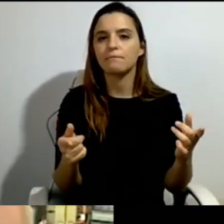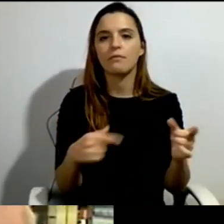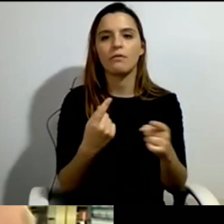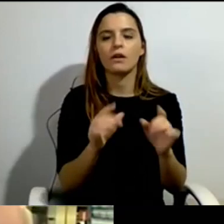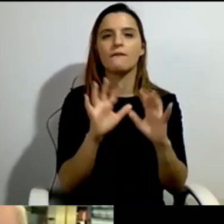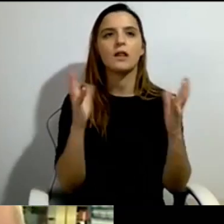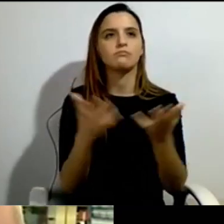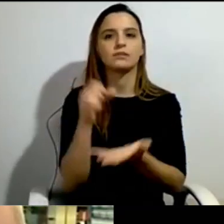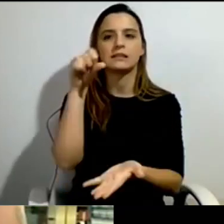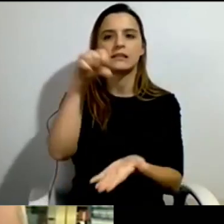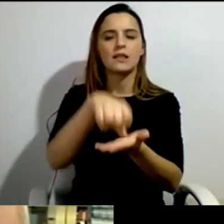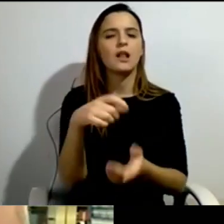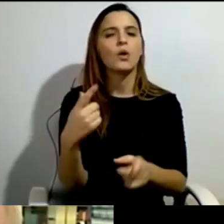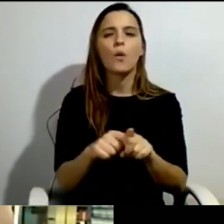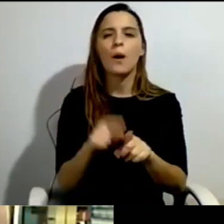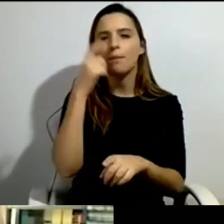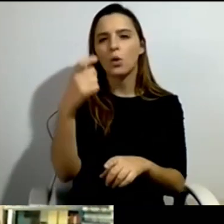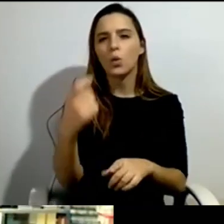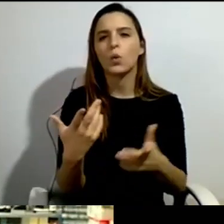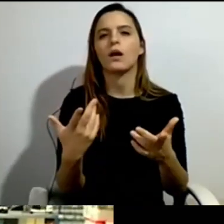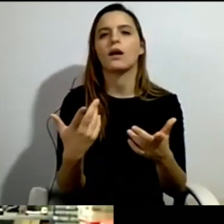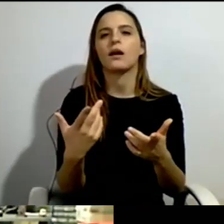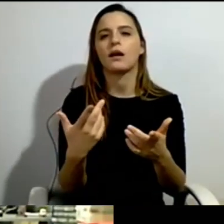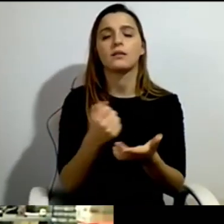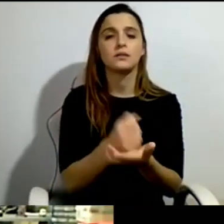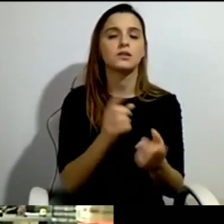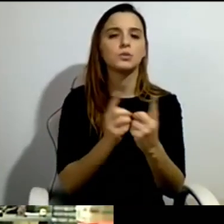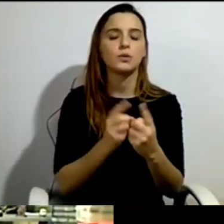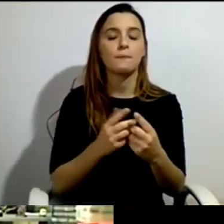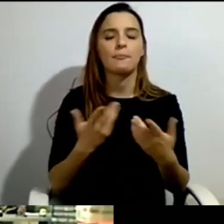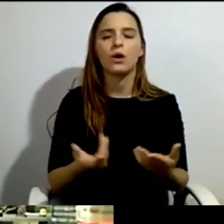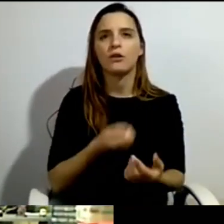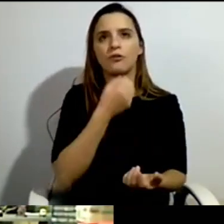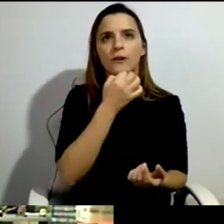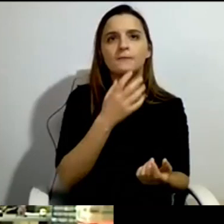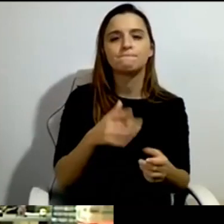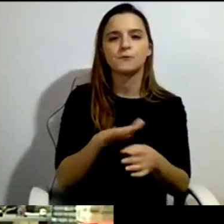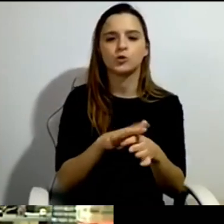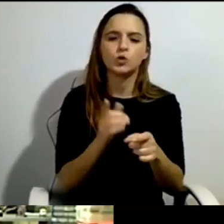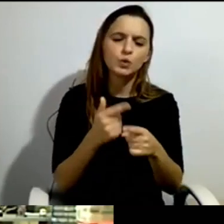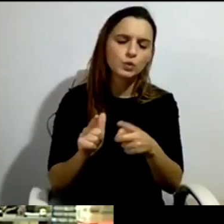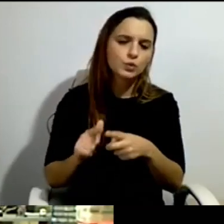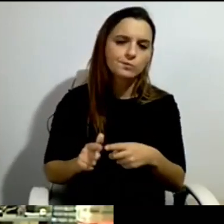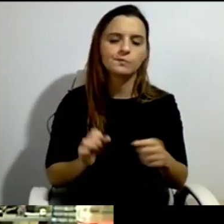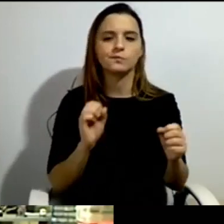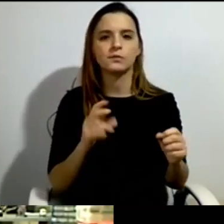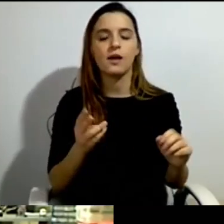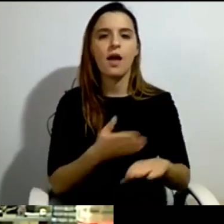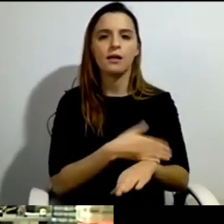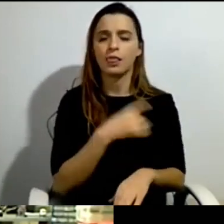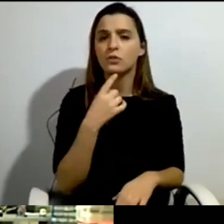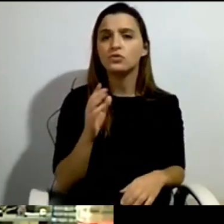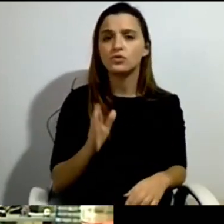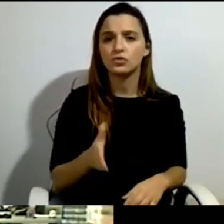our activities. First of all, and was mentioned before in the speeches, we decided to